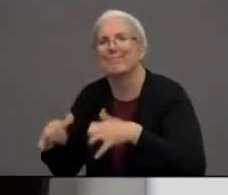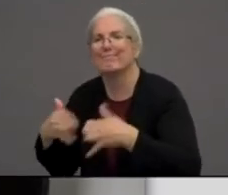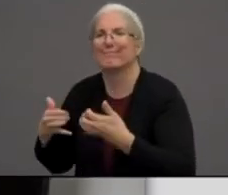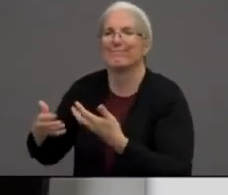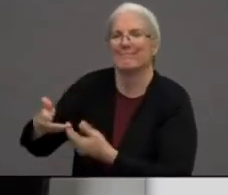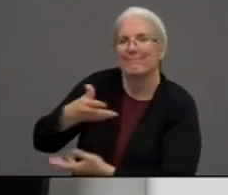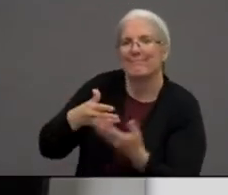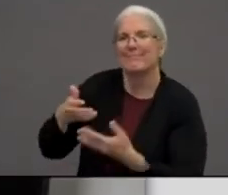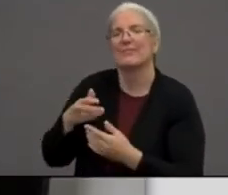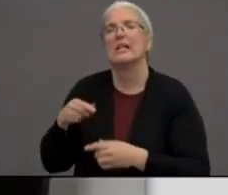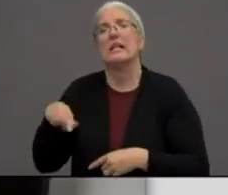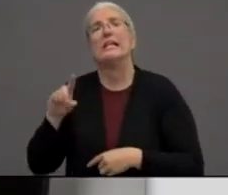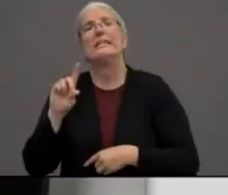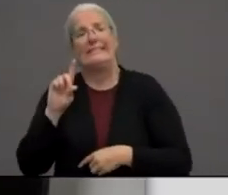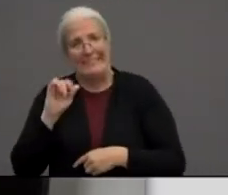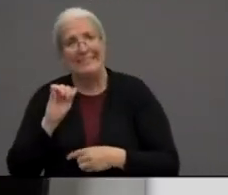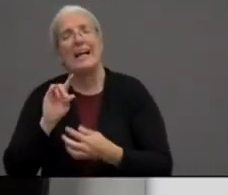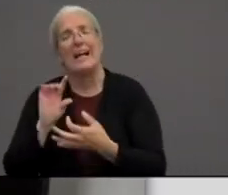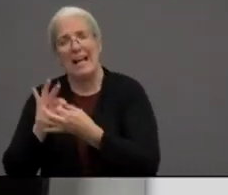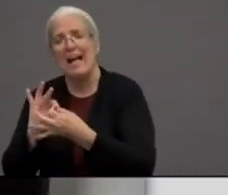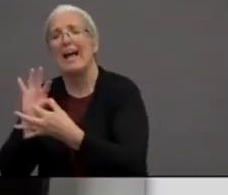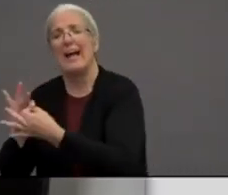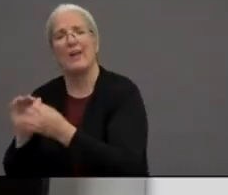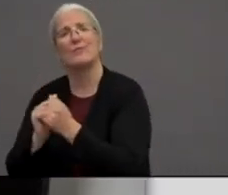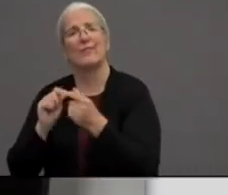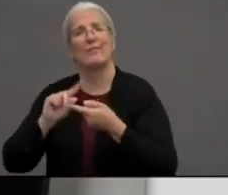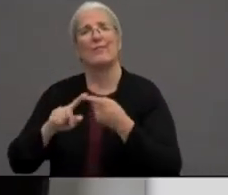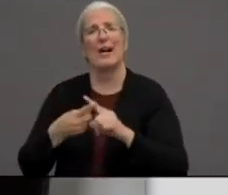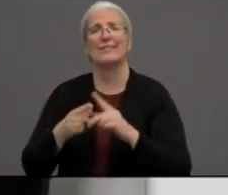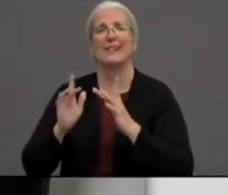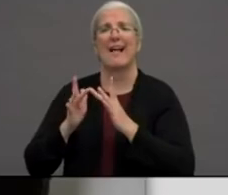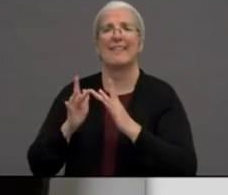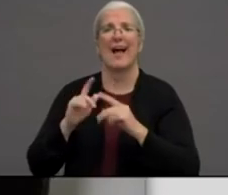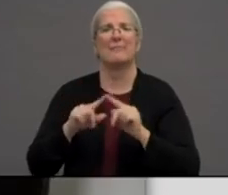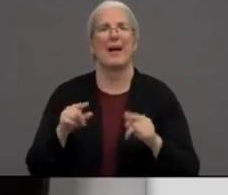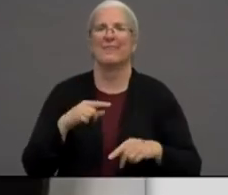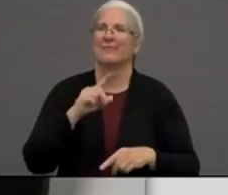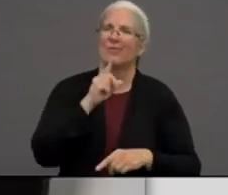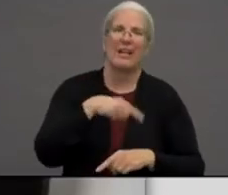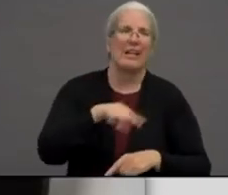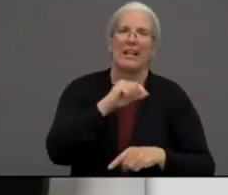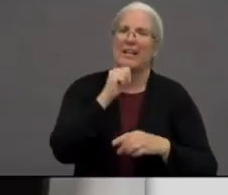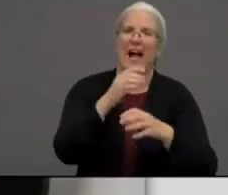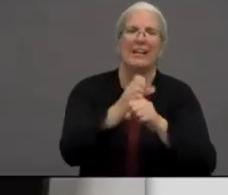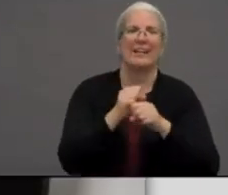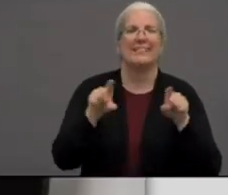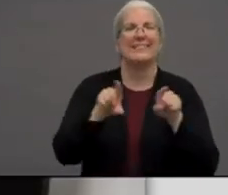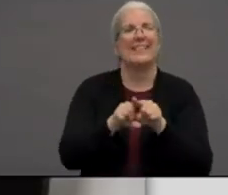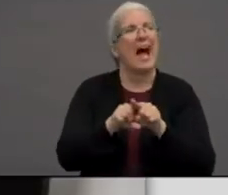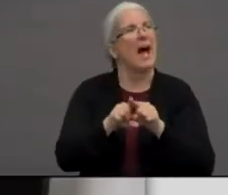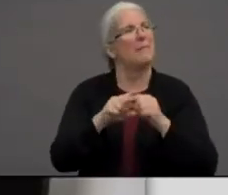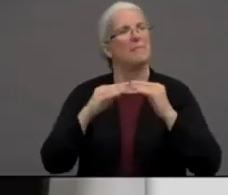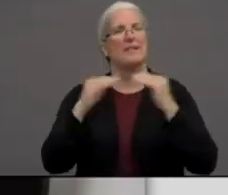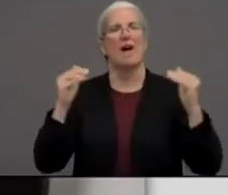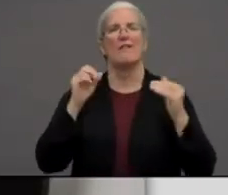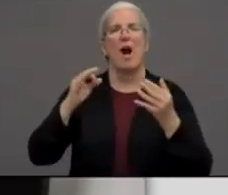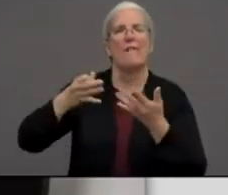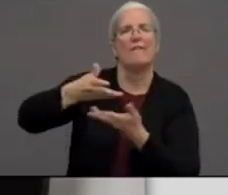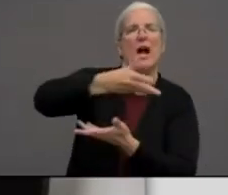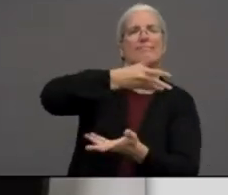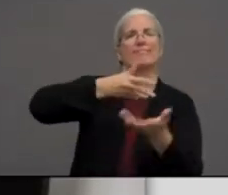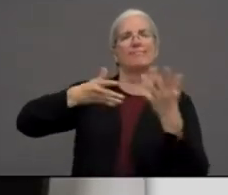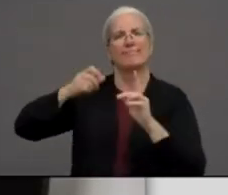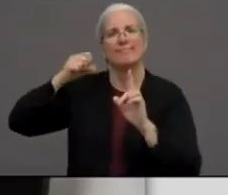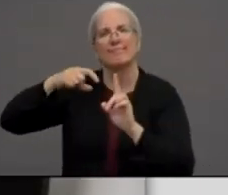And this is someone who is not getting the same level of social stimulation, is not getting more physical activity.